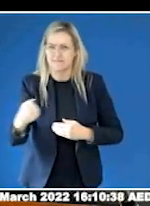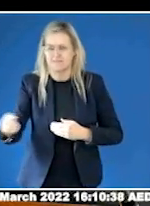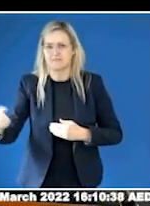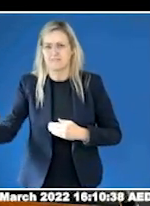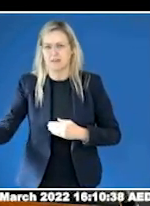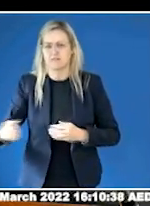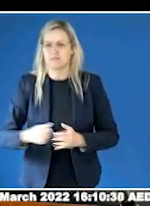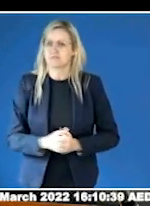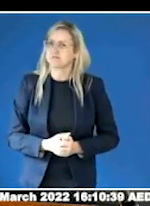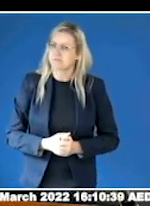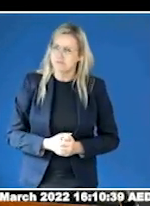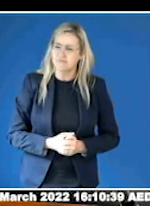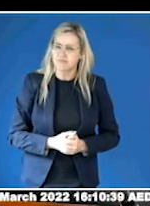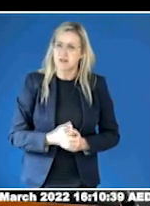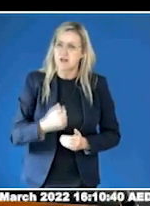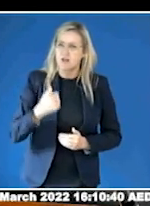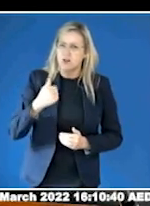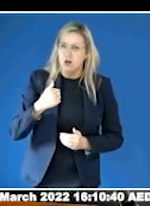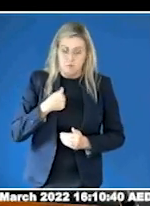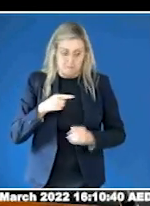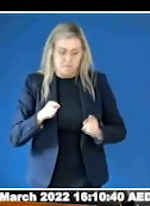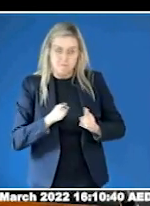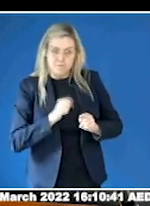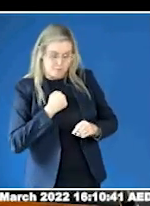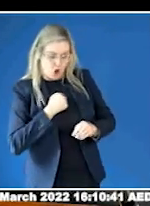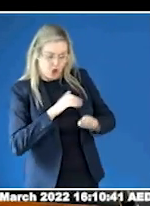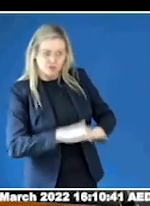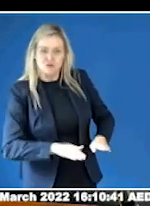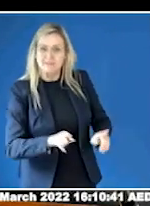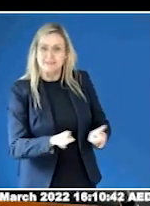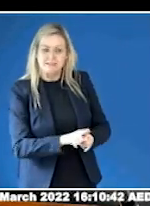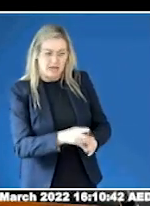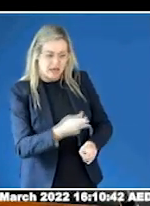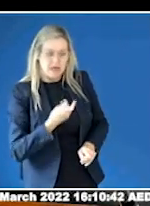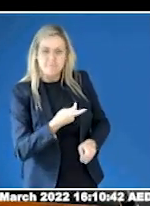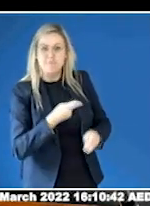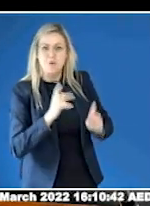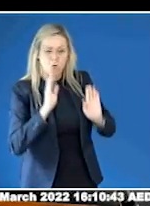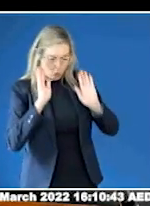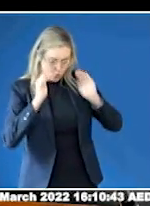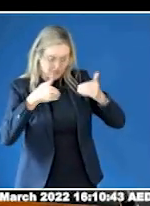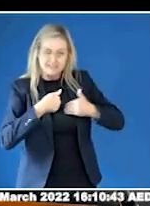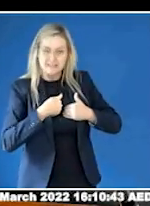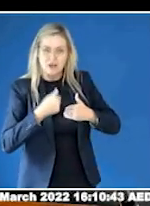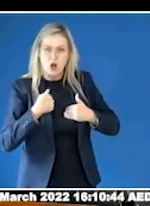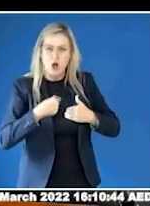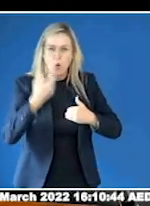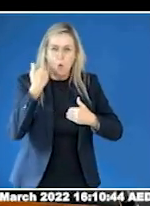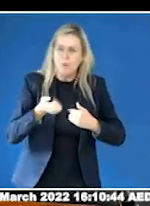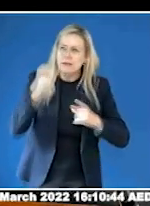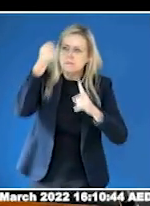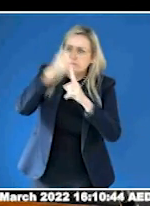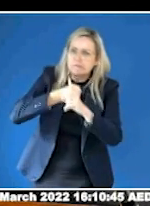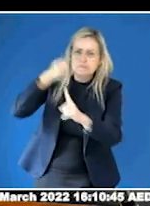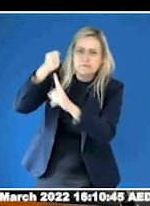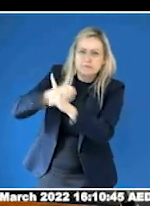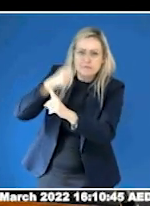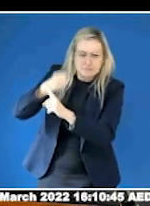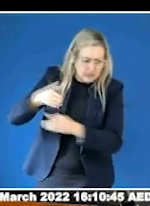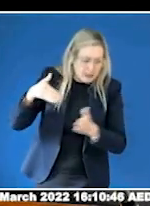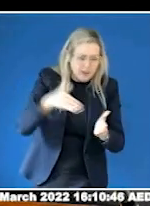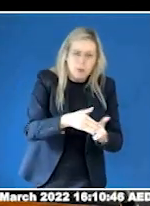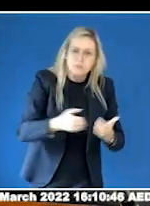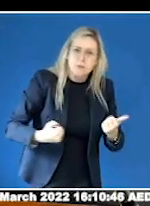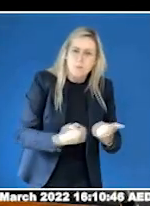fight every step of the way to get my own autistic children's needs met, particularly in the education system. In year seven, our public school